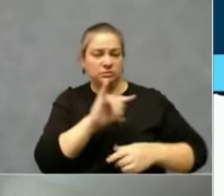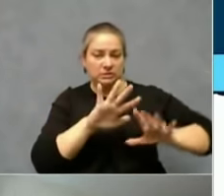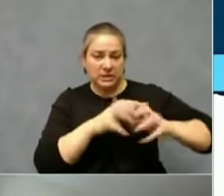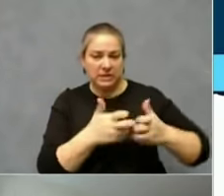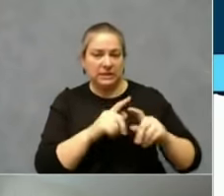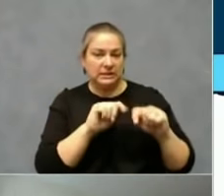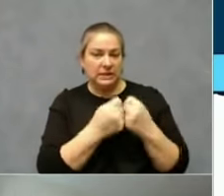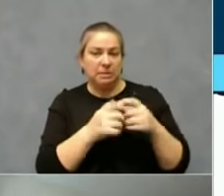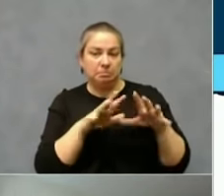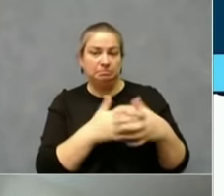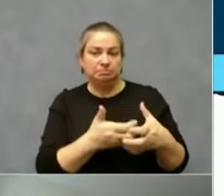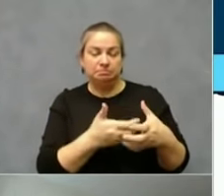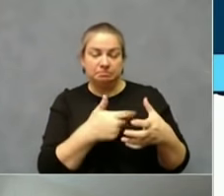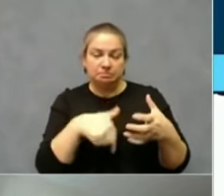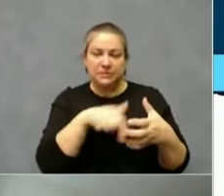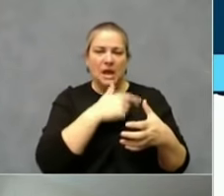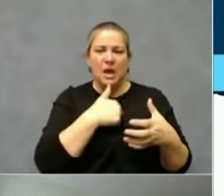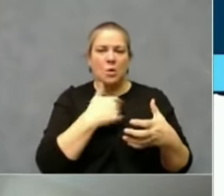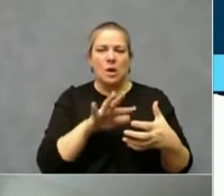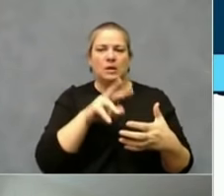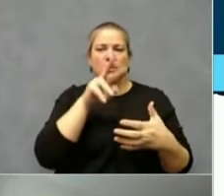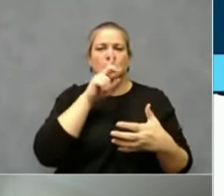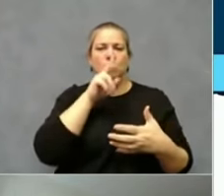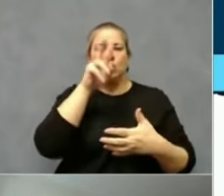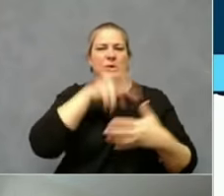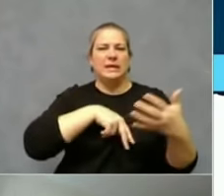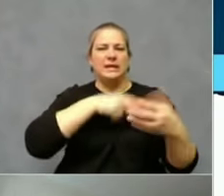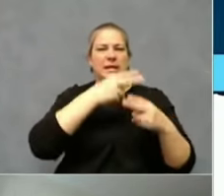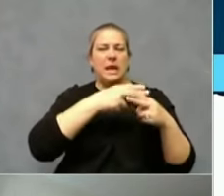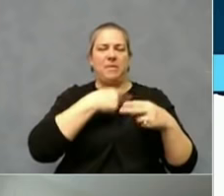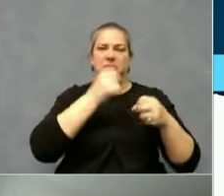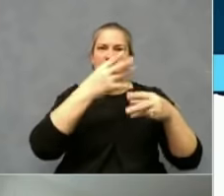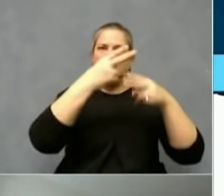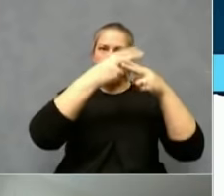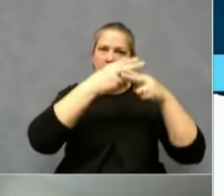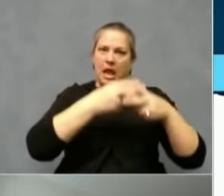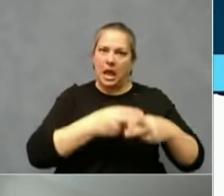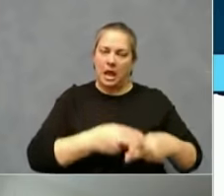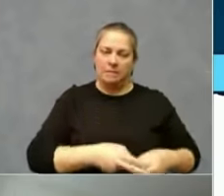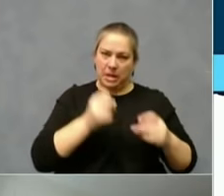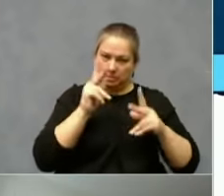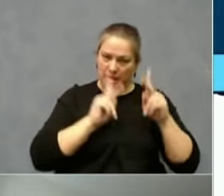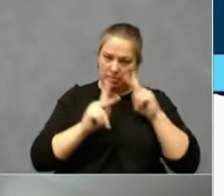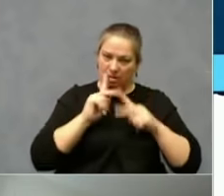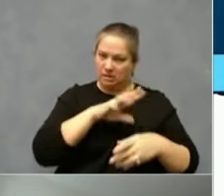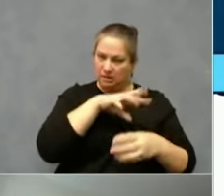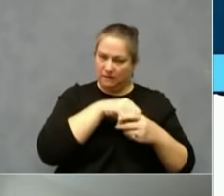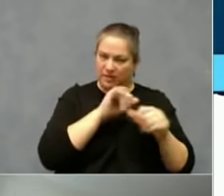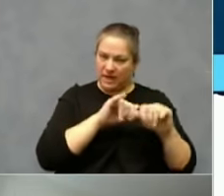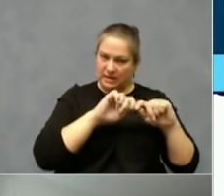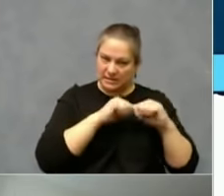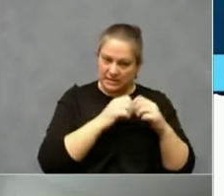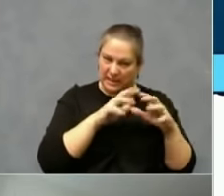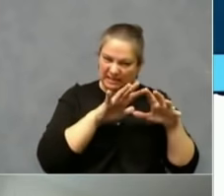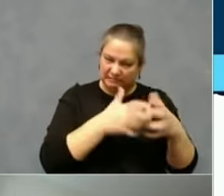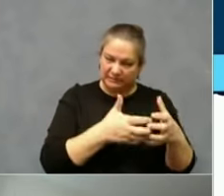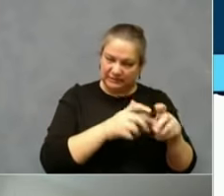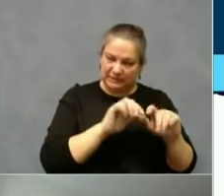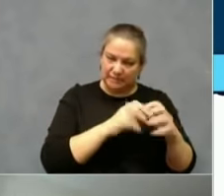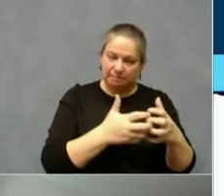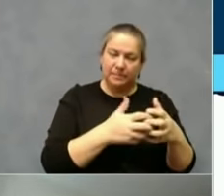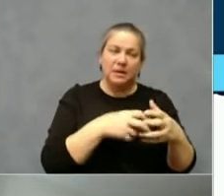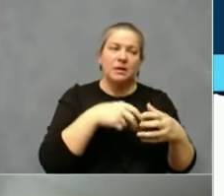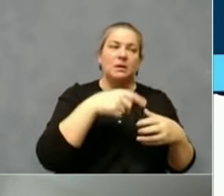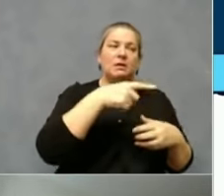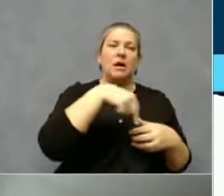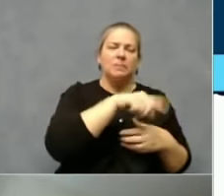all the names here, have done some really interesting research in recent weeks and months, trying to